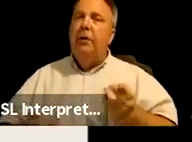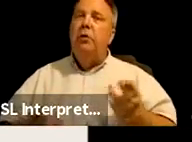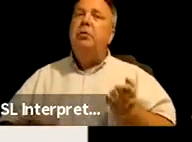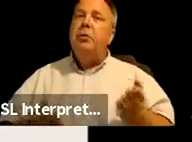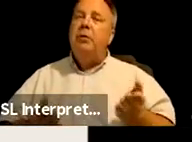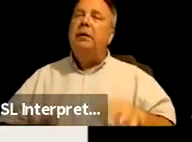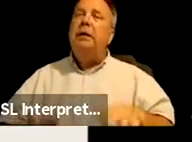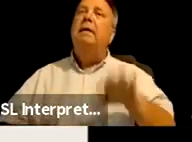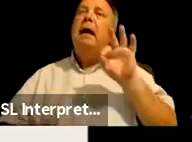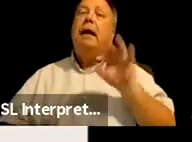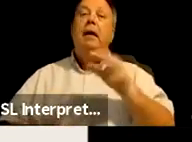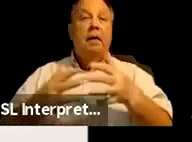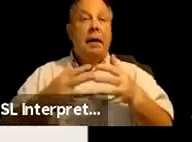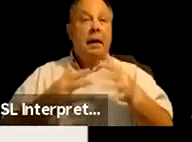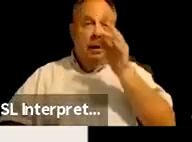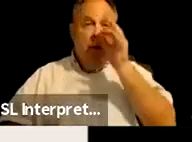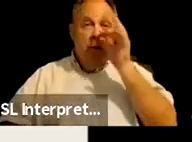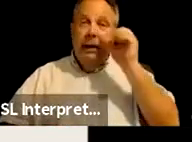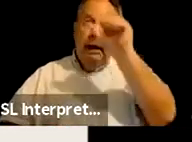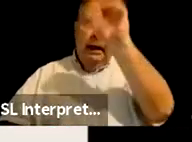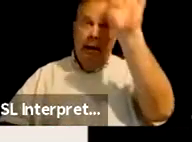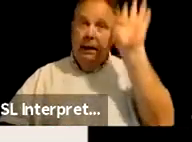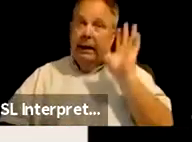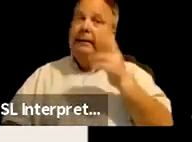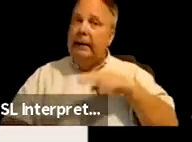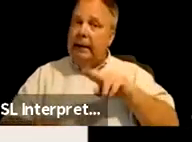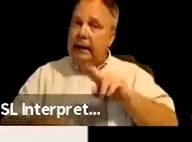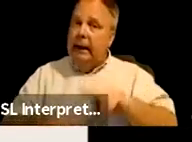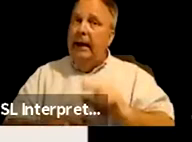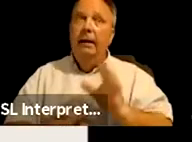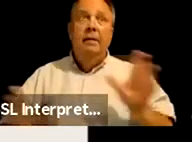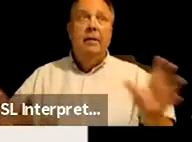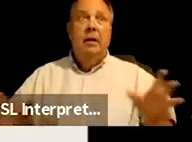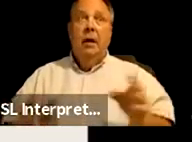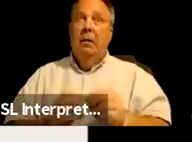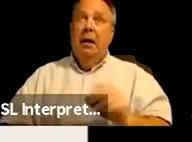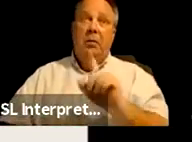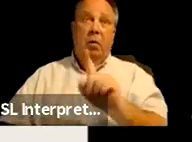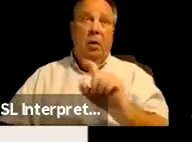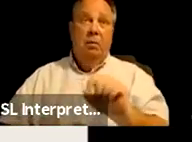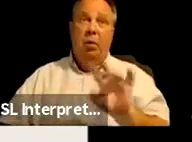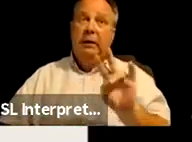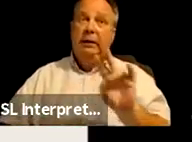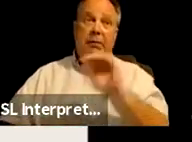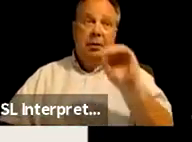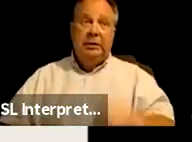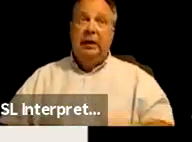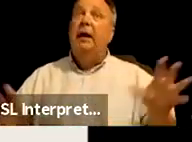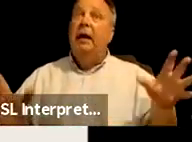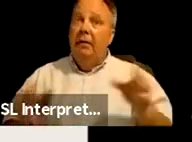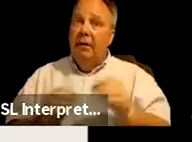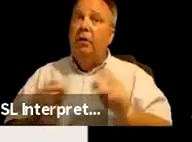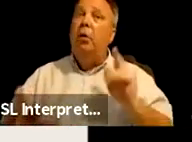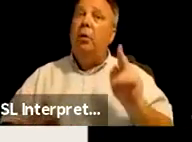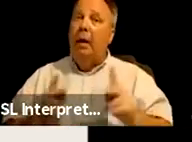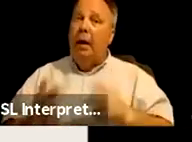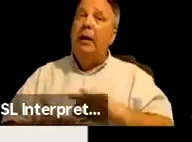found that American Indian and Alaska natives made up only 1.7% of the total population.